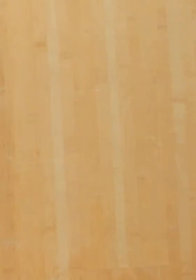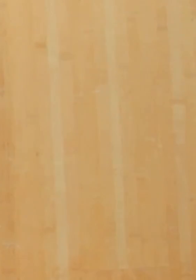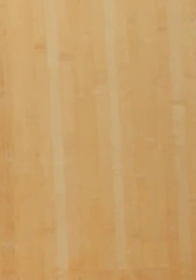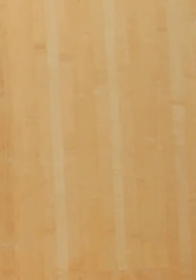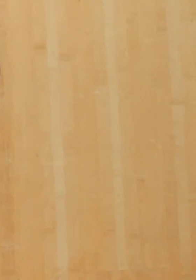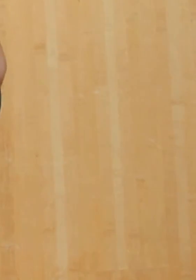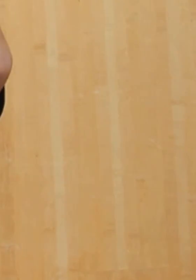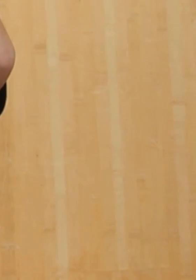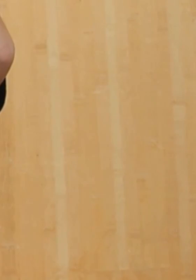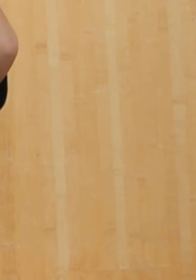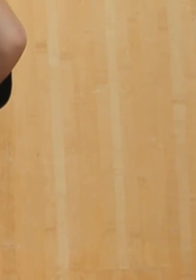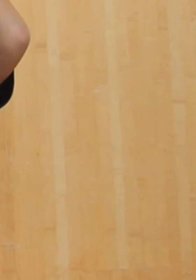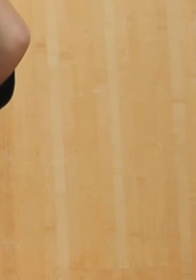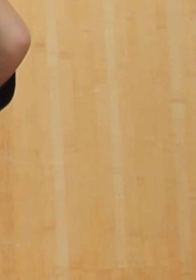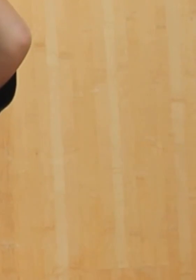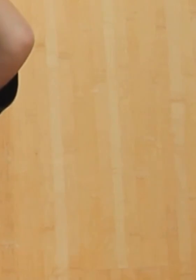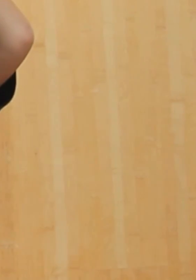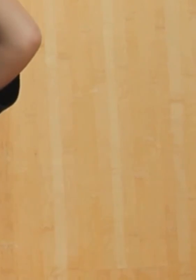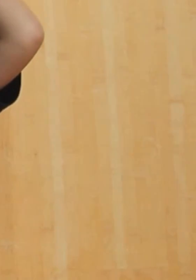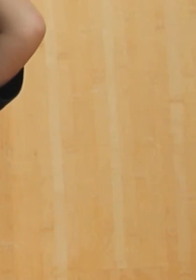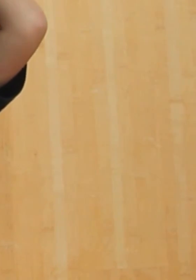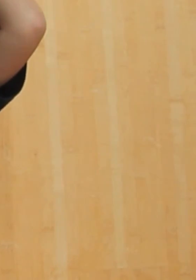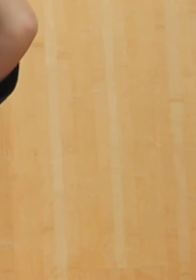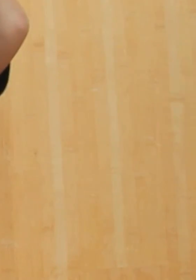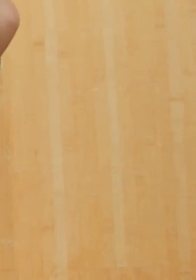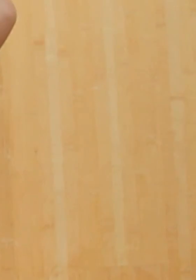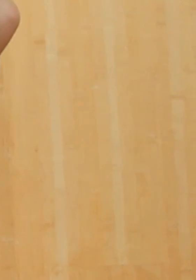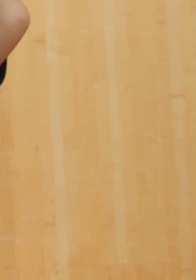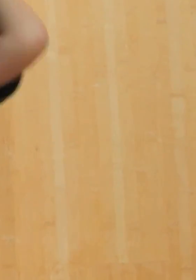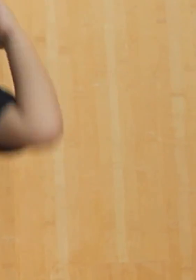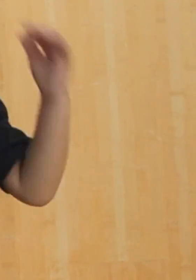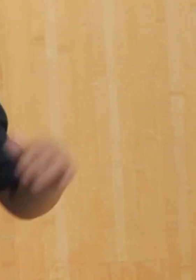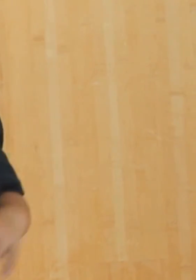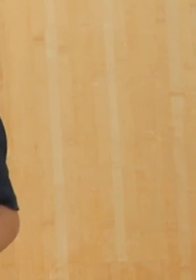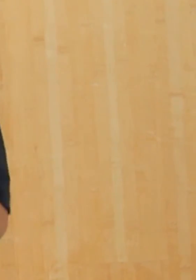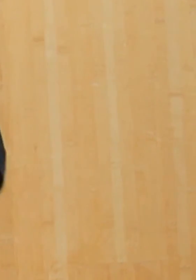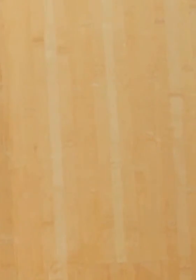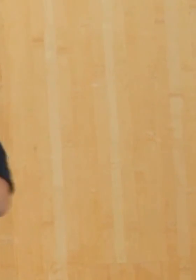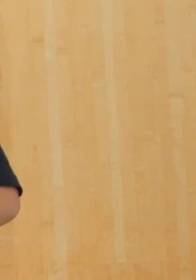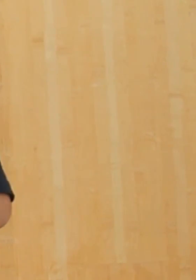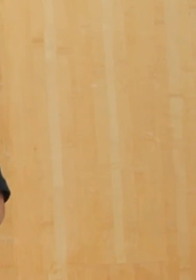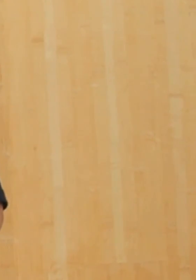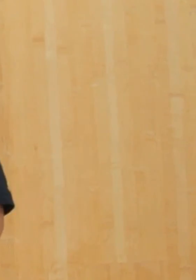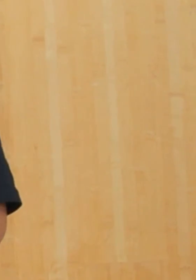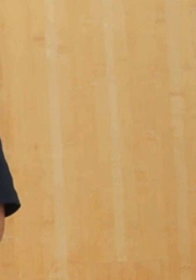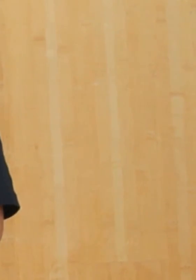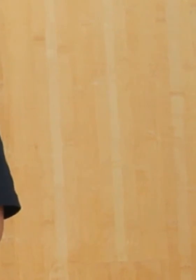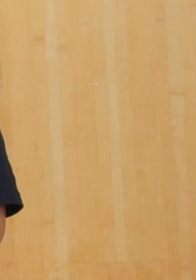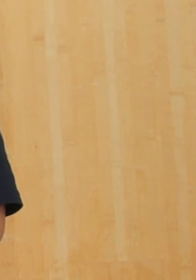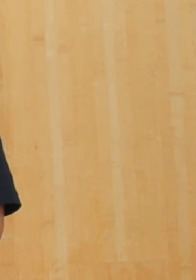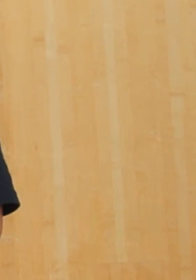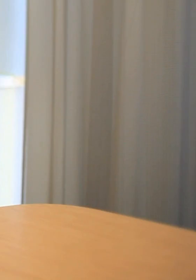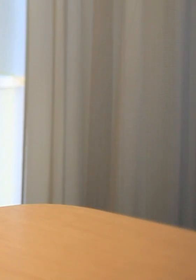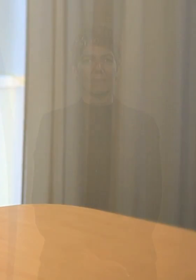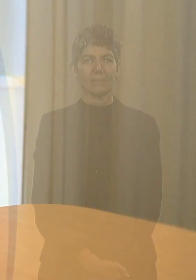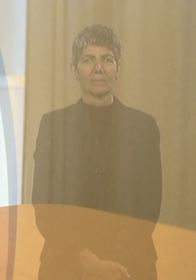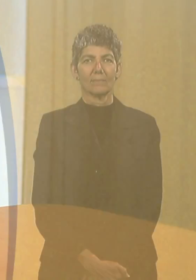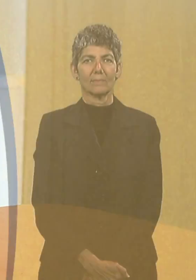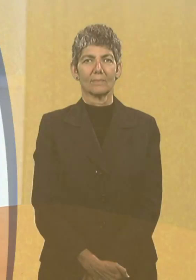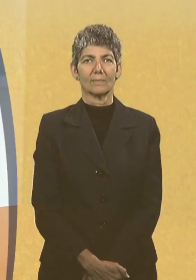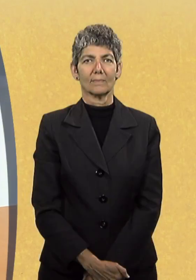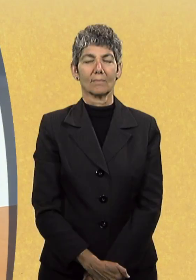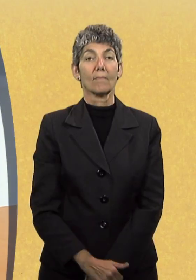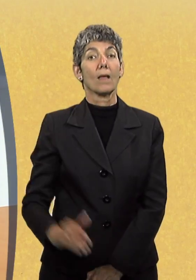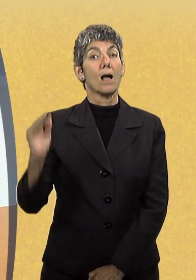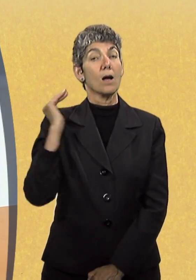attentional, cognitive, and linguistic advantages that we never knew were possible before. We have